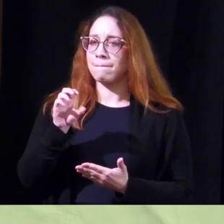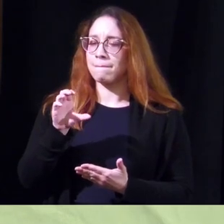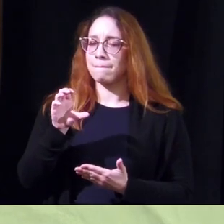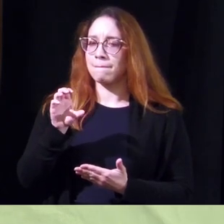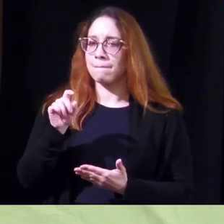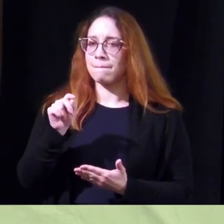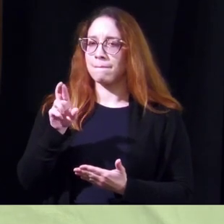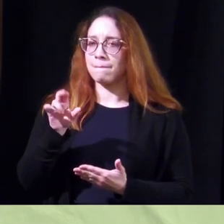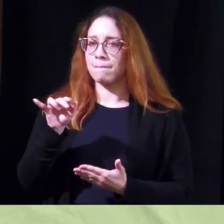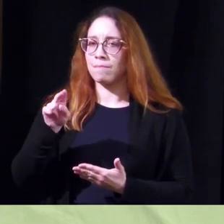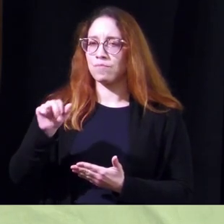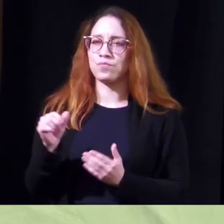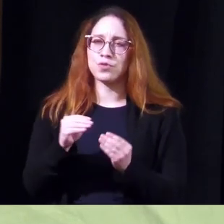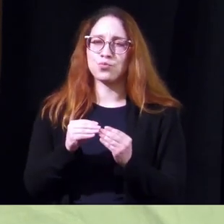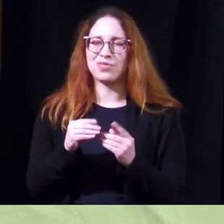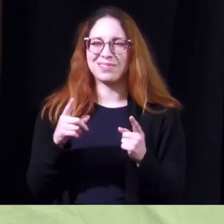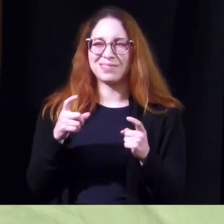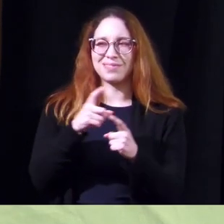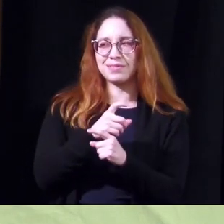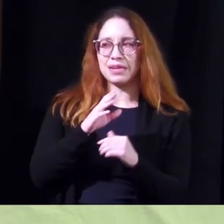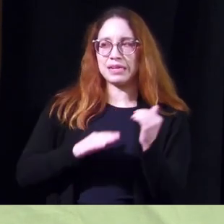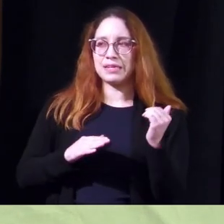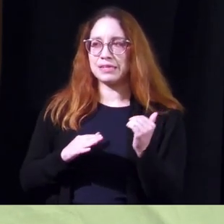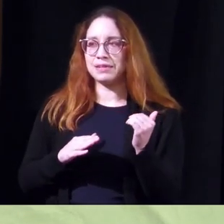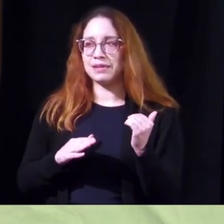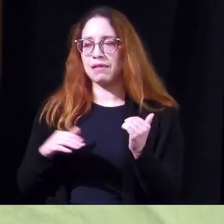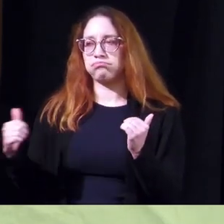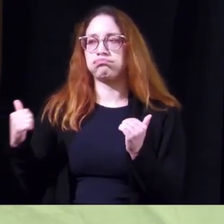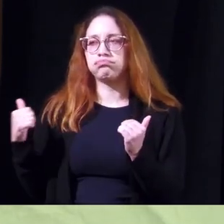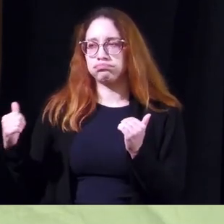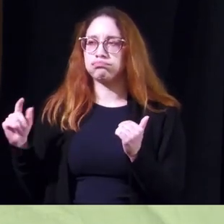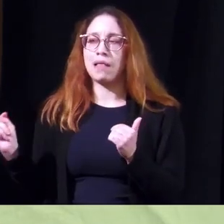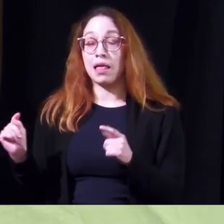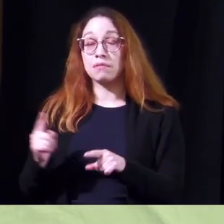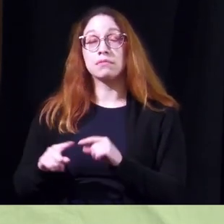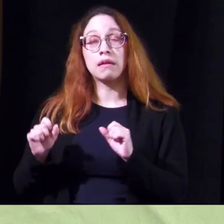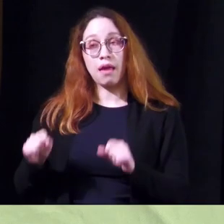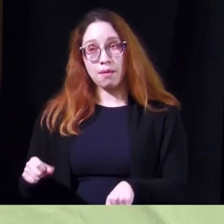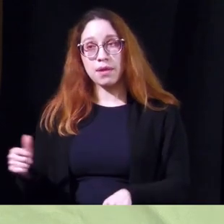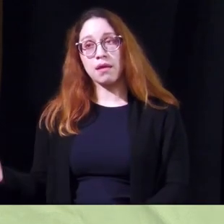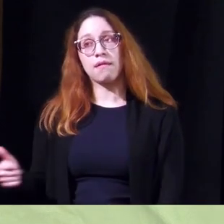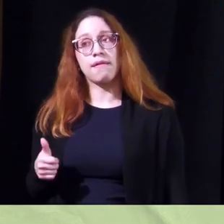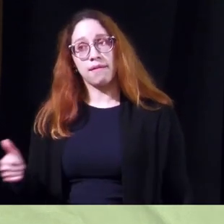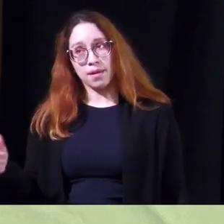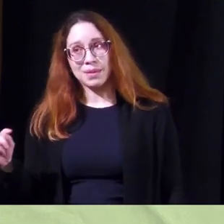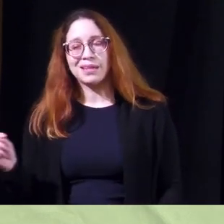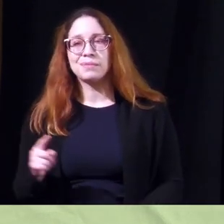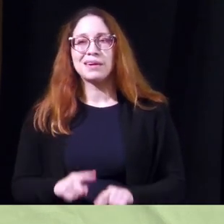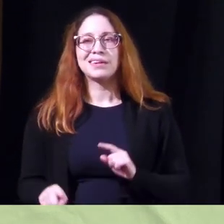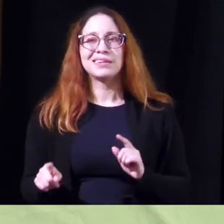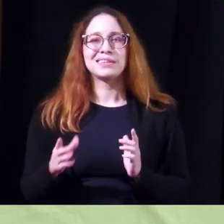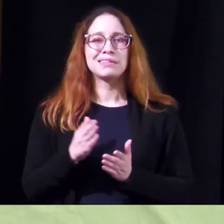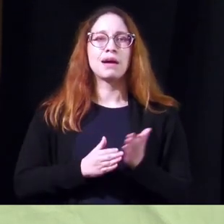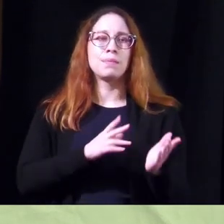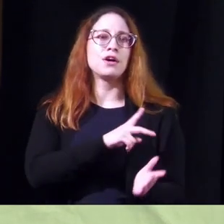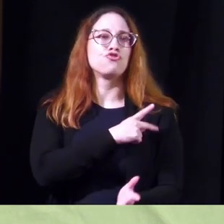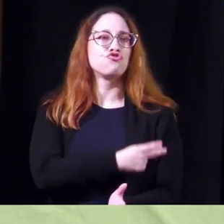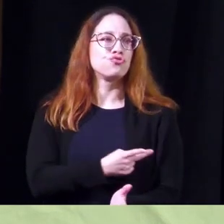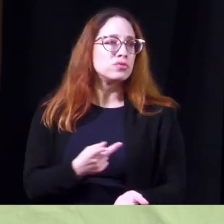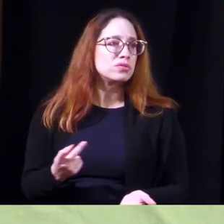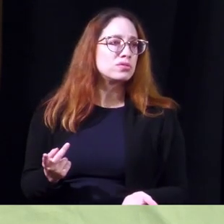so nocturia is a little more complicated than straight overactive bladder it can be overactive bladder but some patients